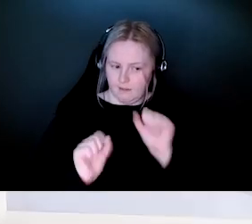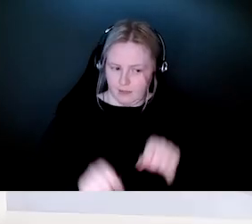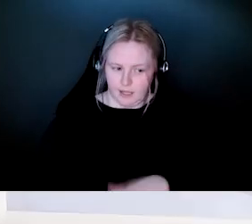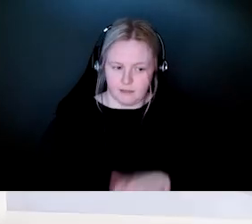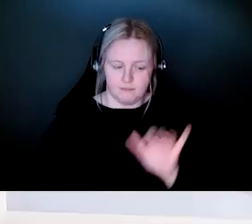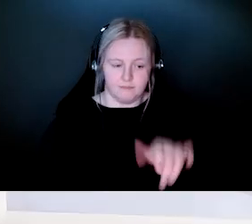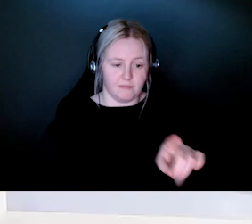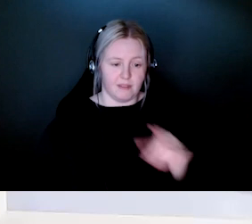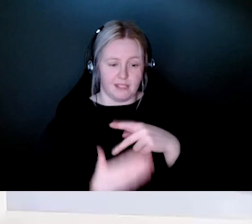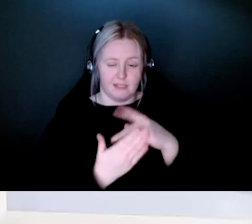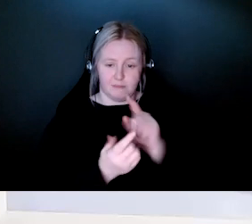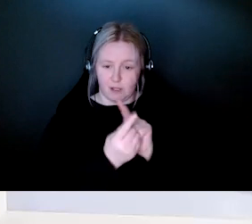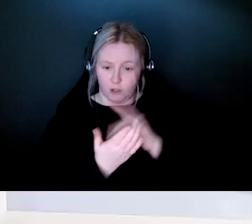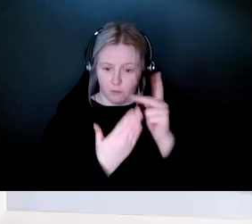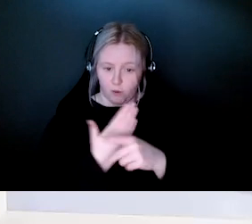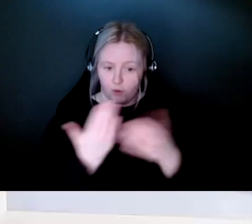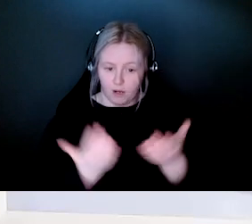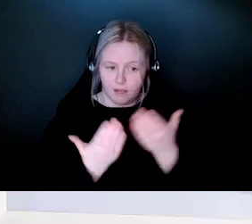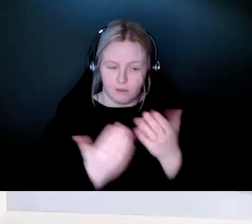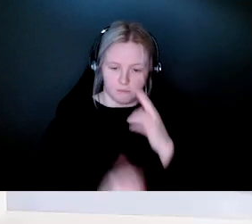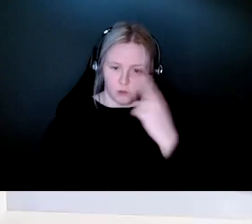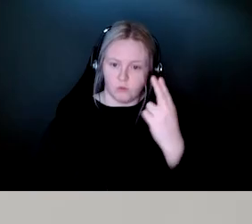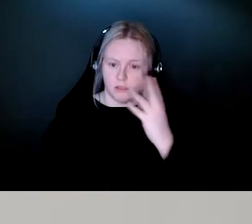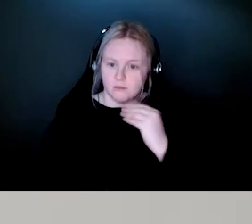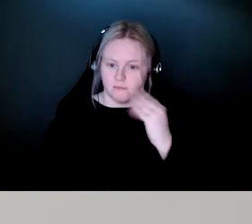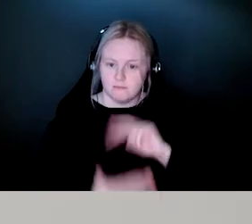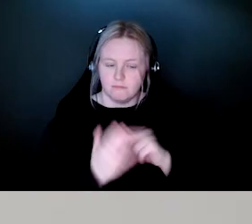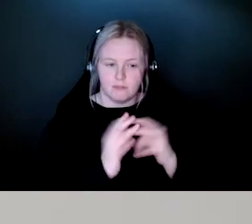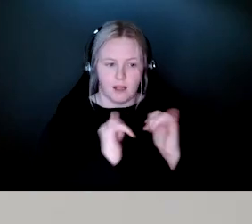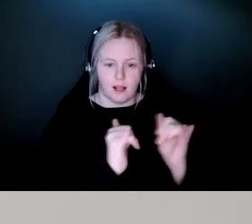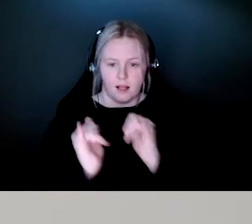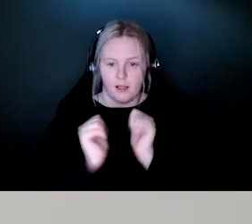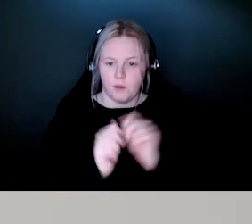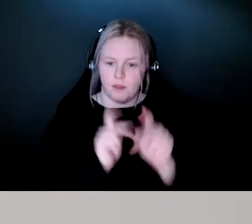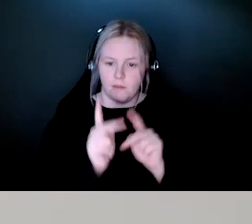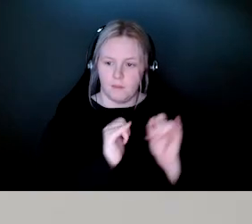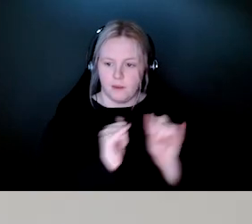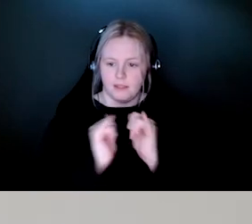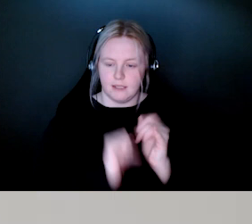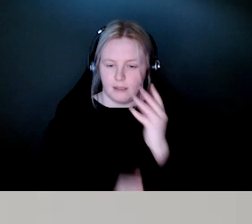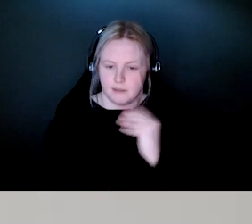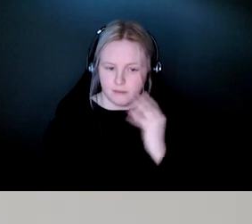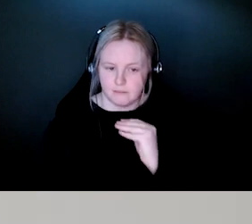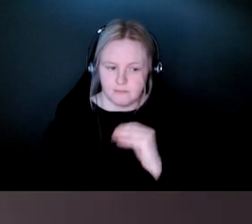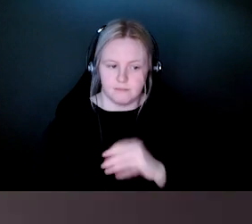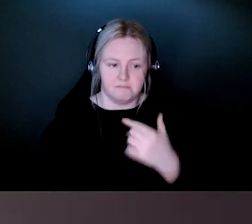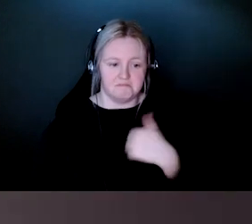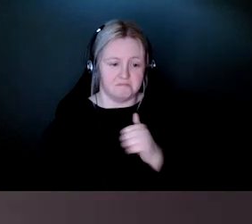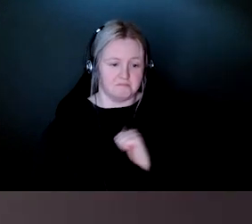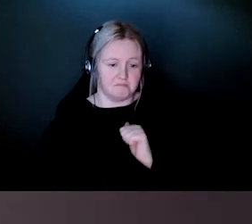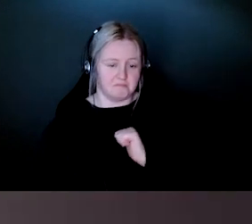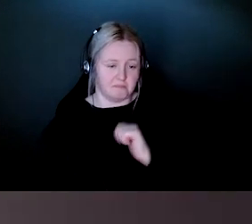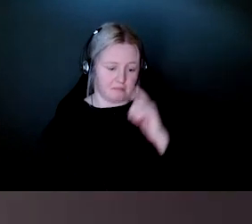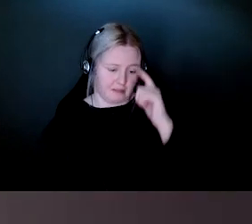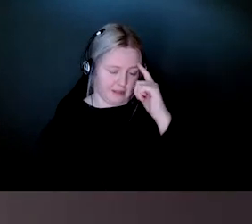really gives us that unique perspective of others who live through similar situations that we have. I can't think of anybody that would not get